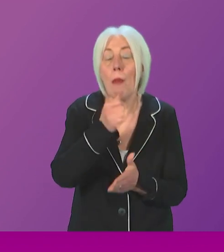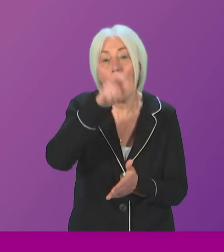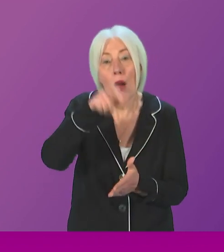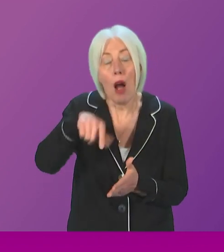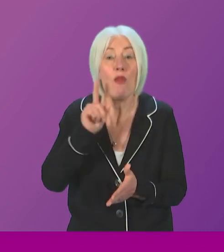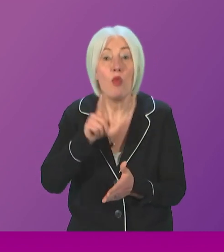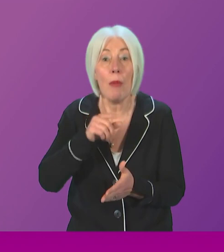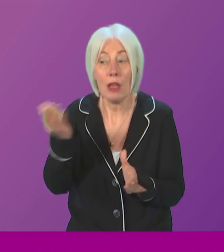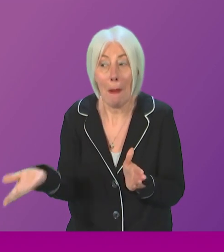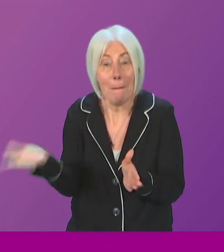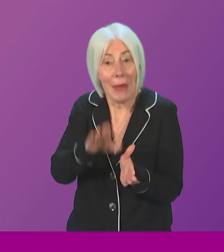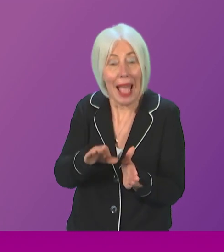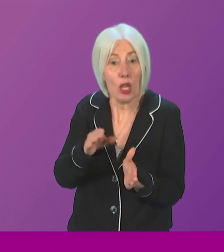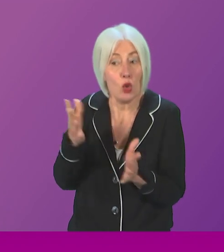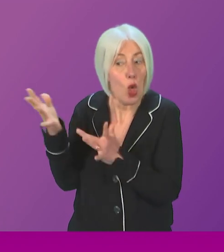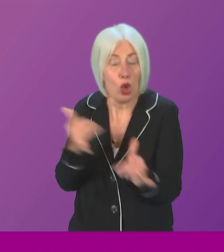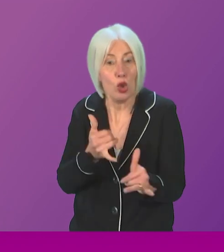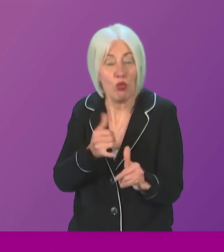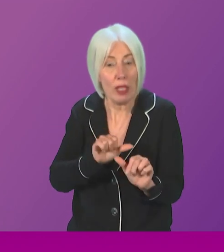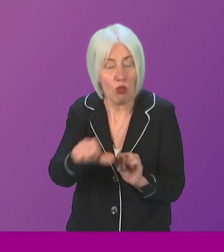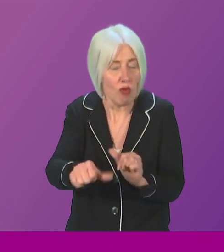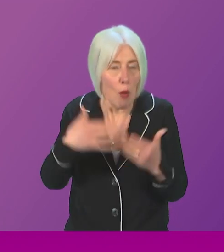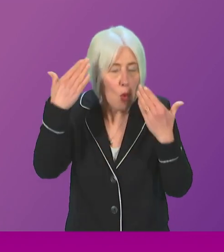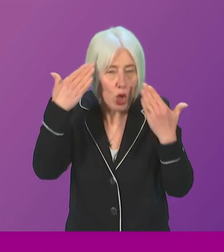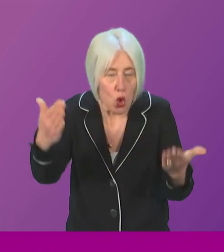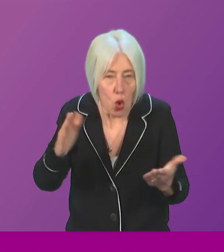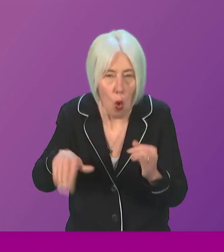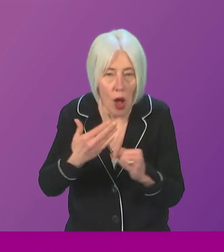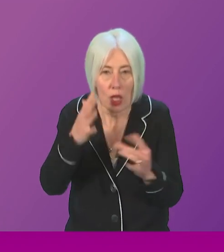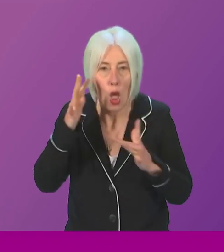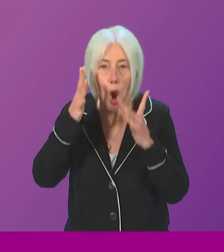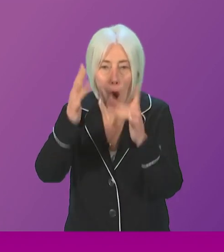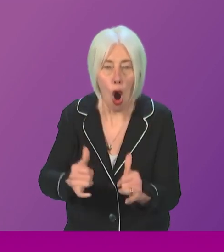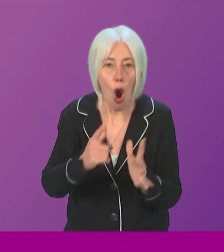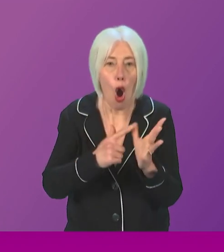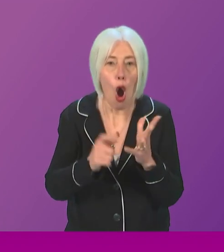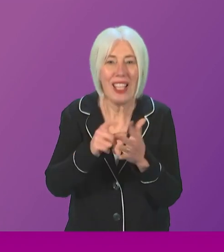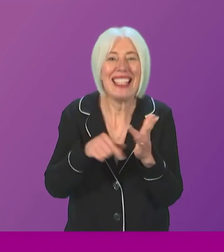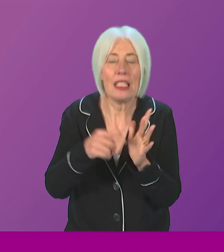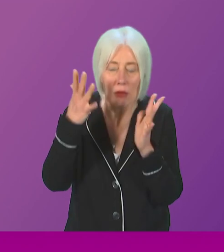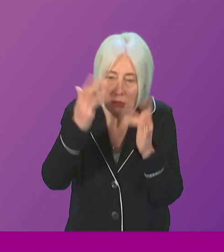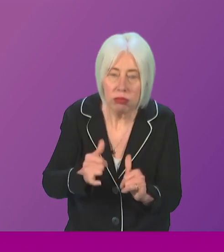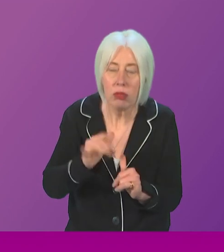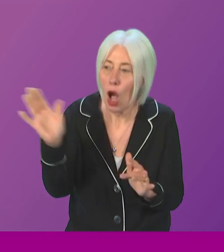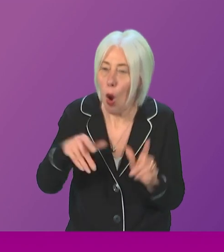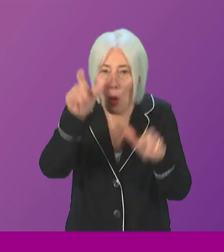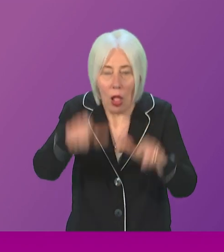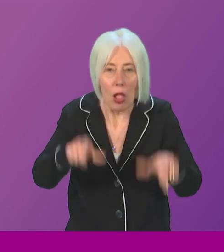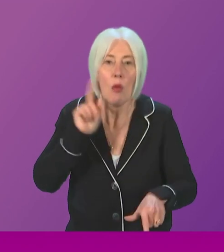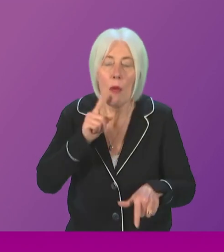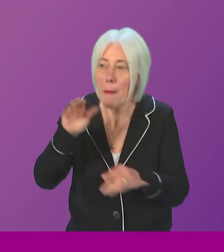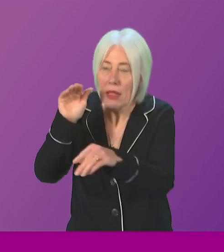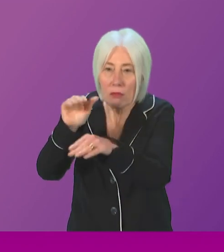reinstated to the screening programme obviously won't be known until that audit is complete and all affected individuals are contacted.